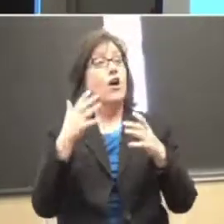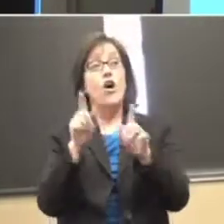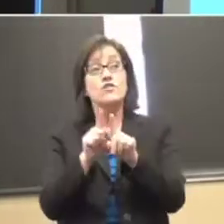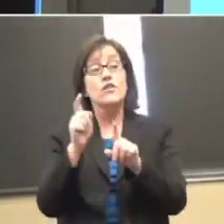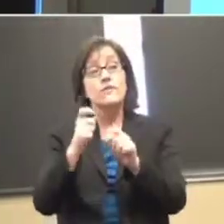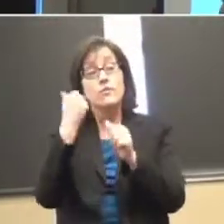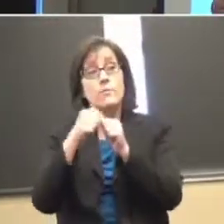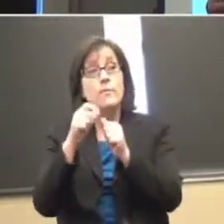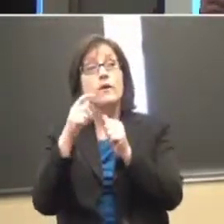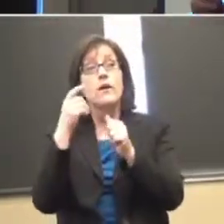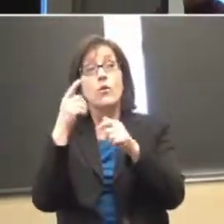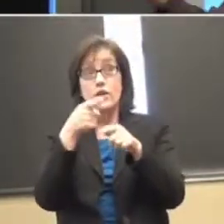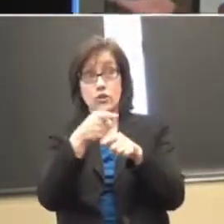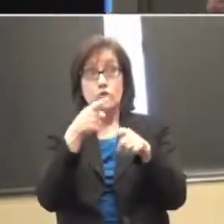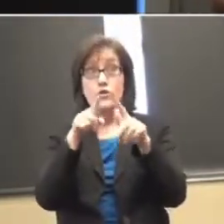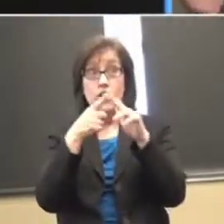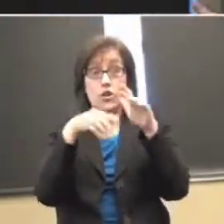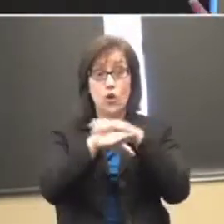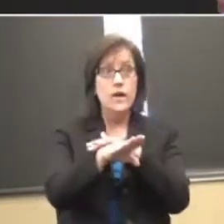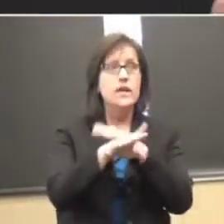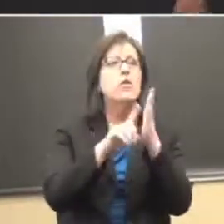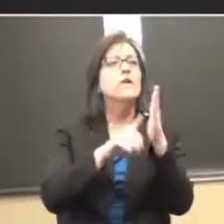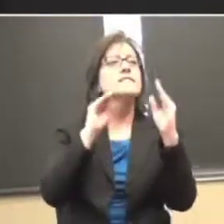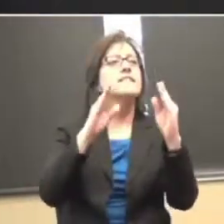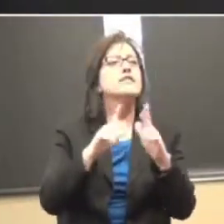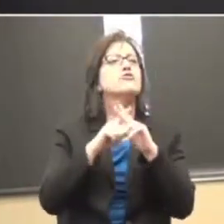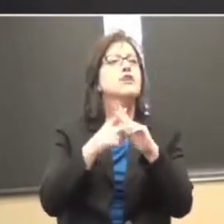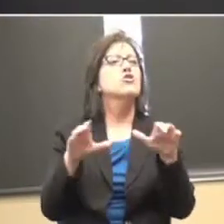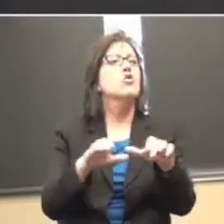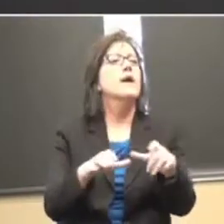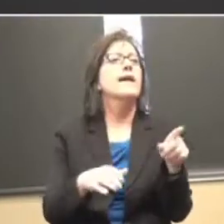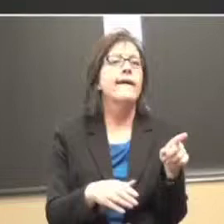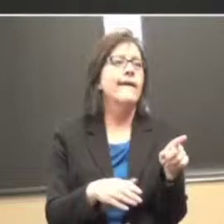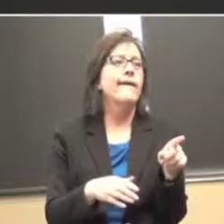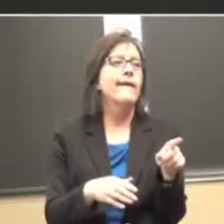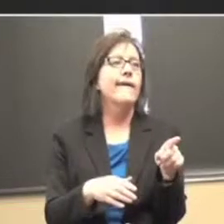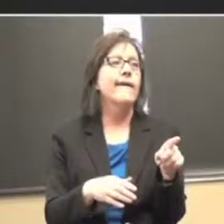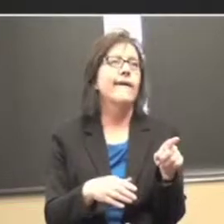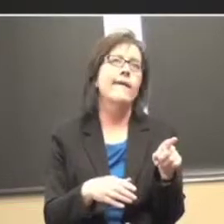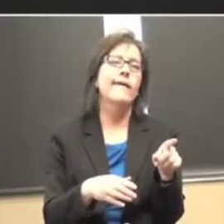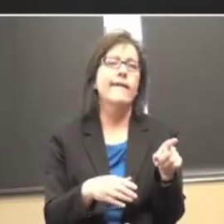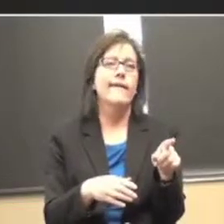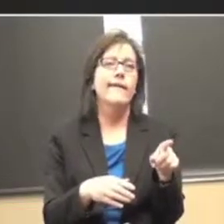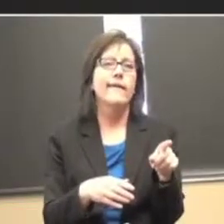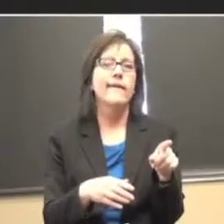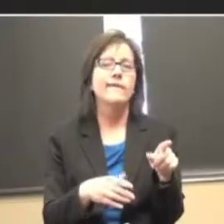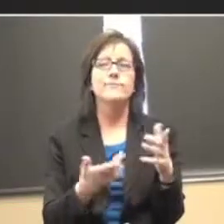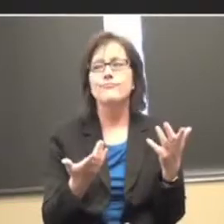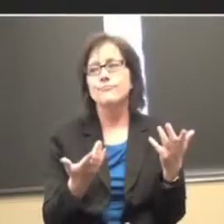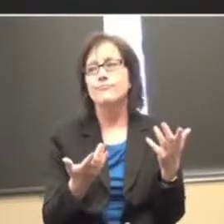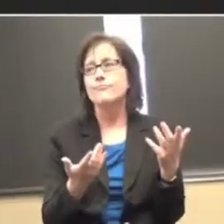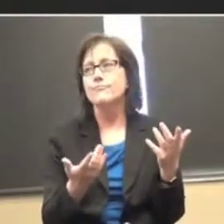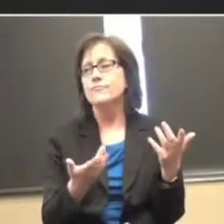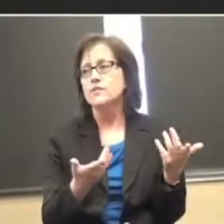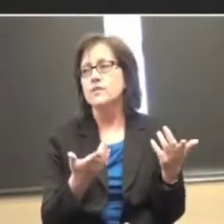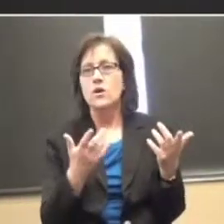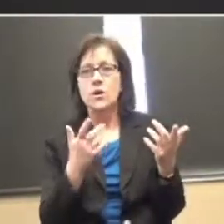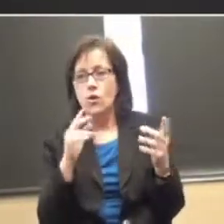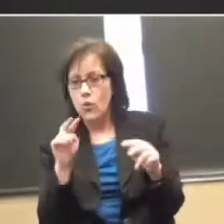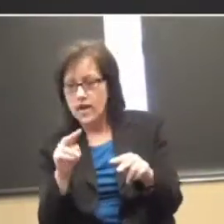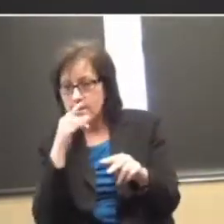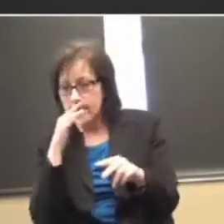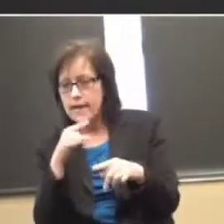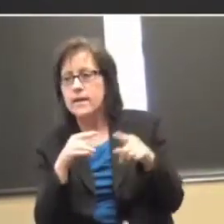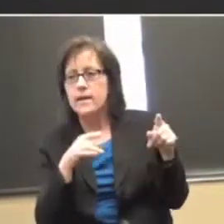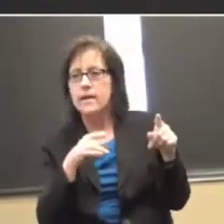They're going to start, yeah. But you will notice, unless you're kind of brain dead, you will typically notice by watching the kids that this is